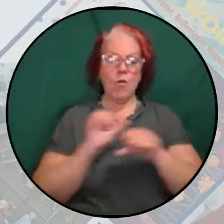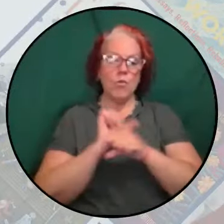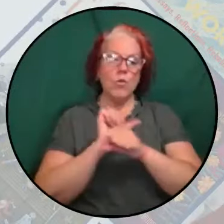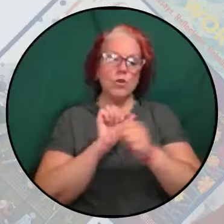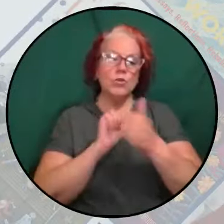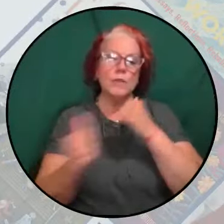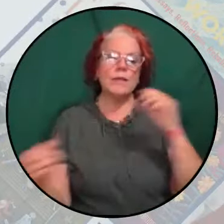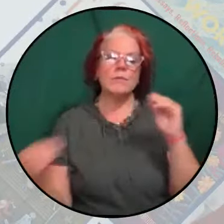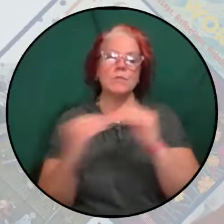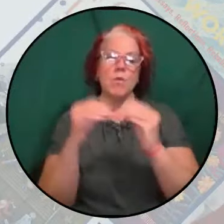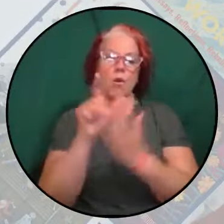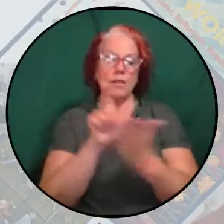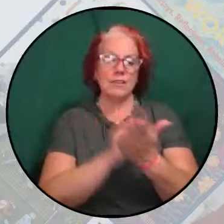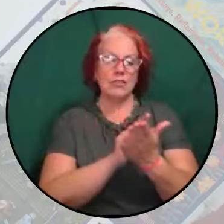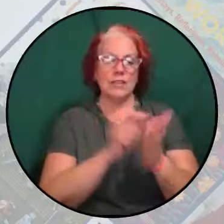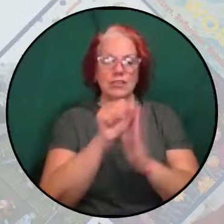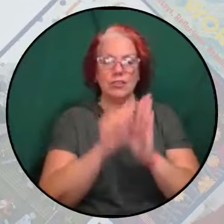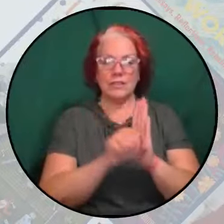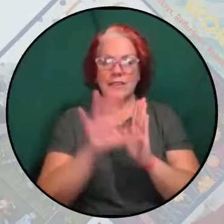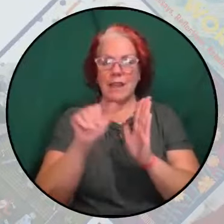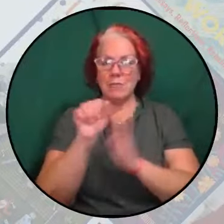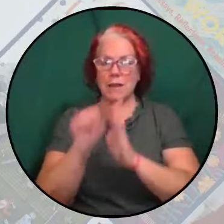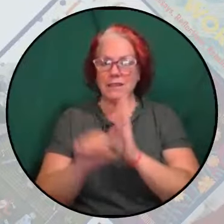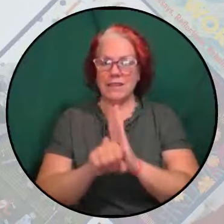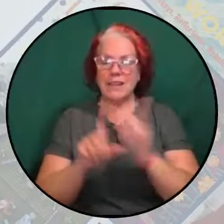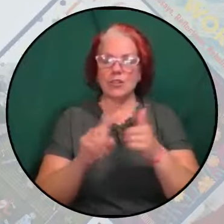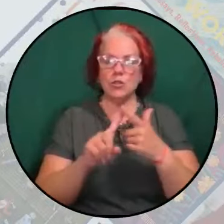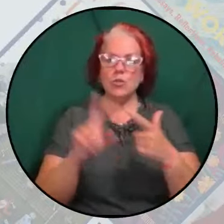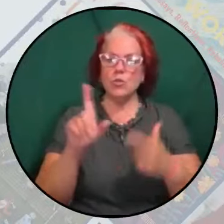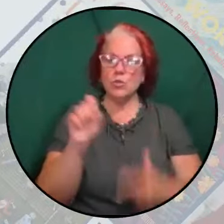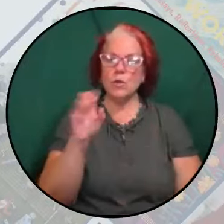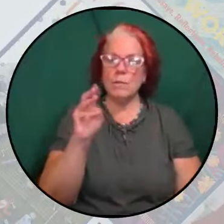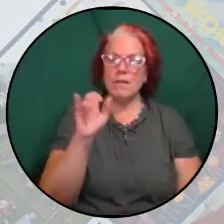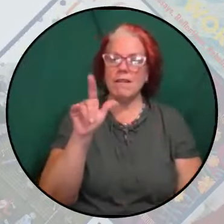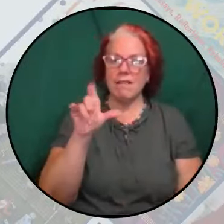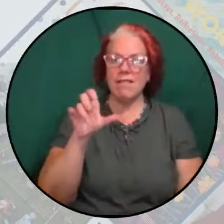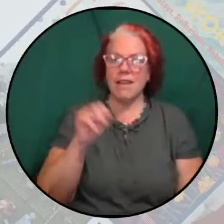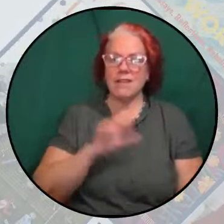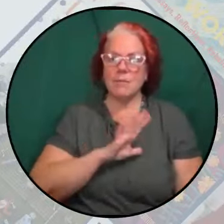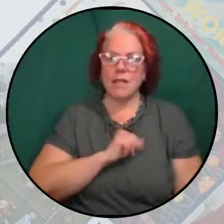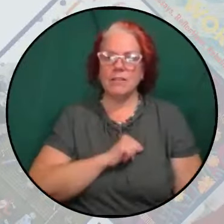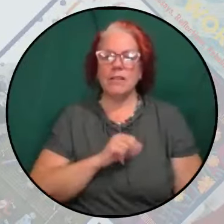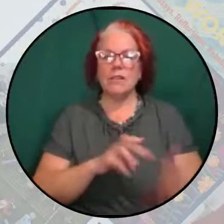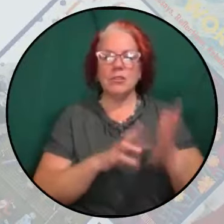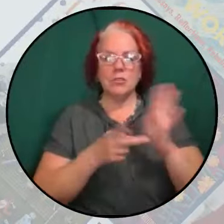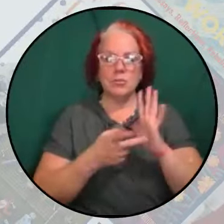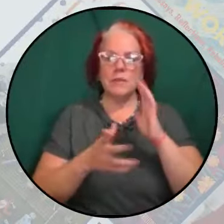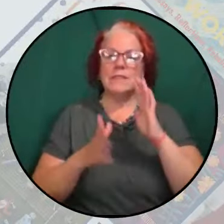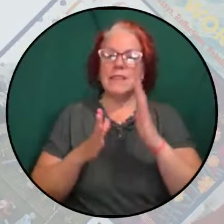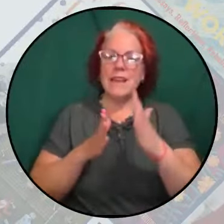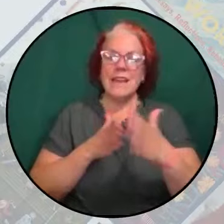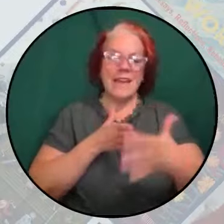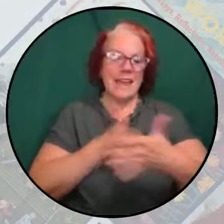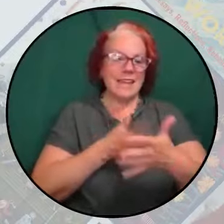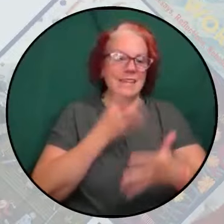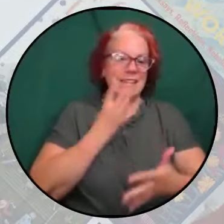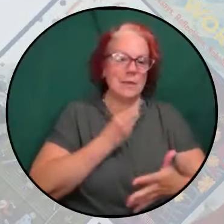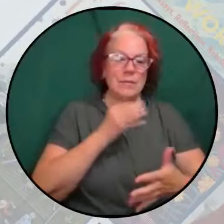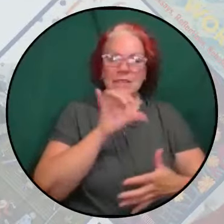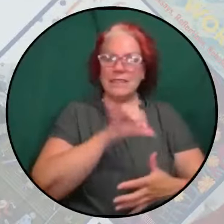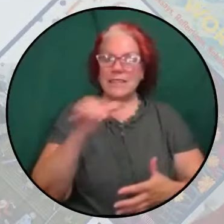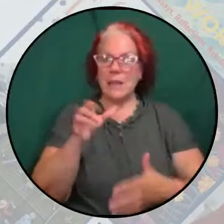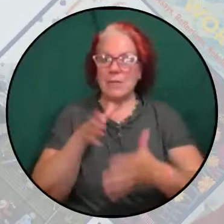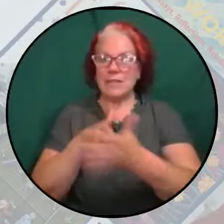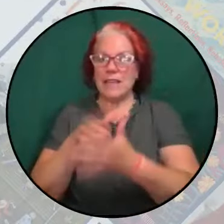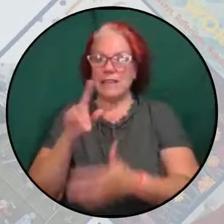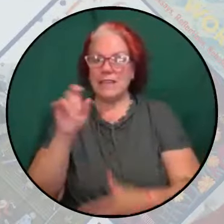legislation state by state to criminalize Palestine, to equate anti-Semitism with anti-Zionism, and as Palestinians